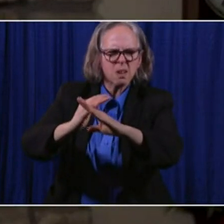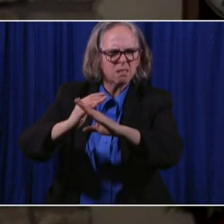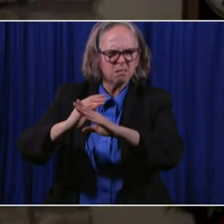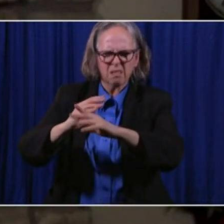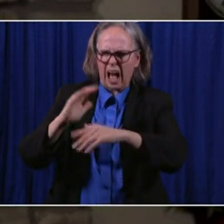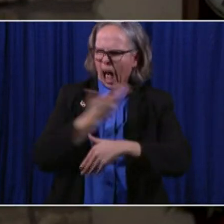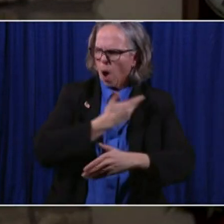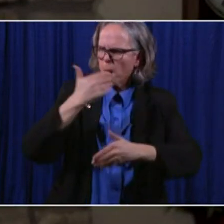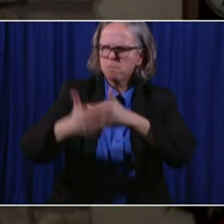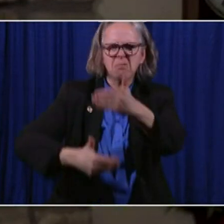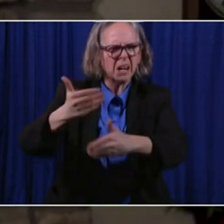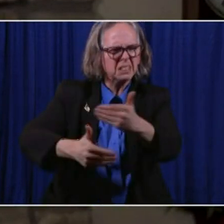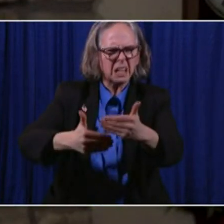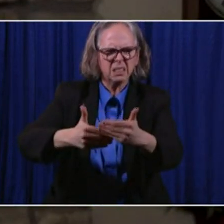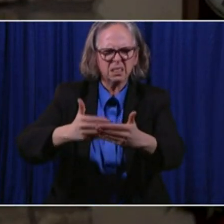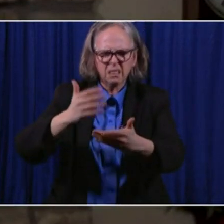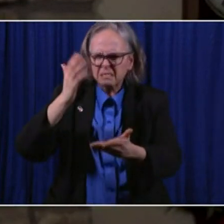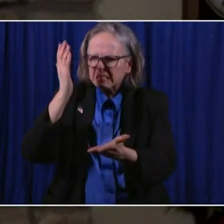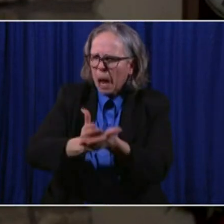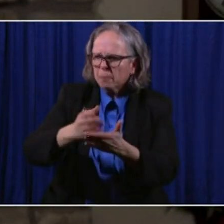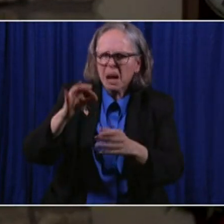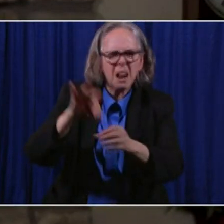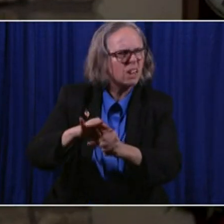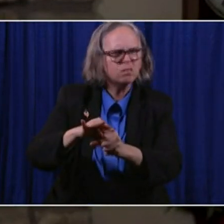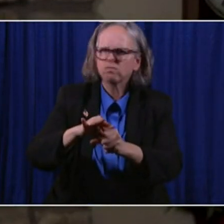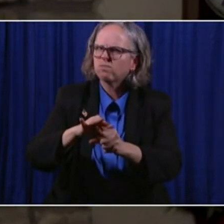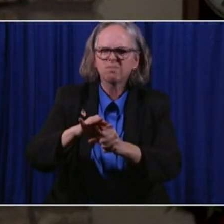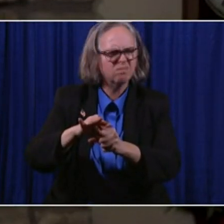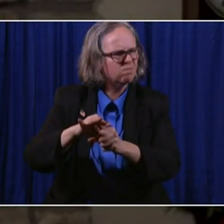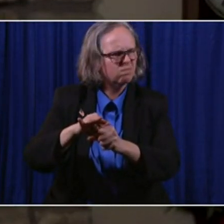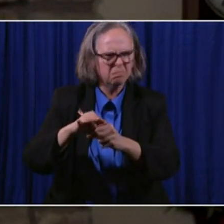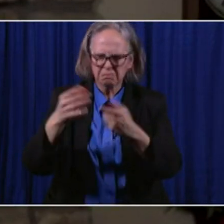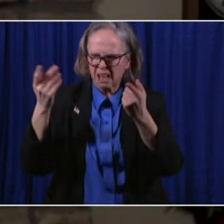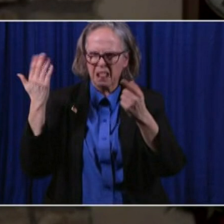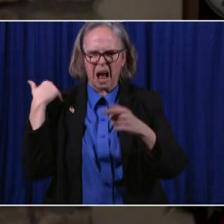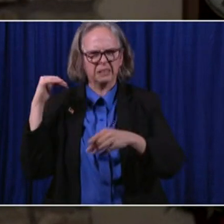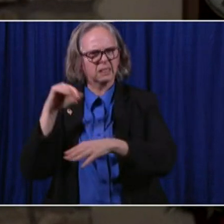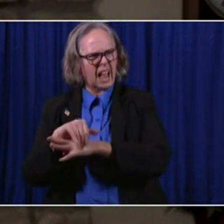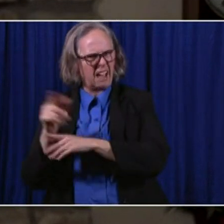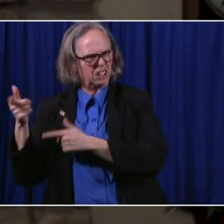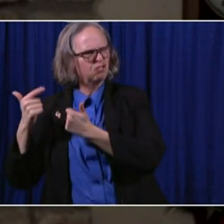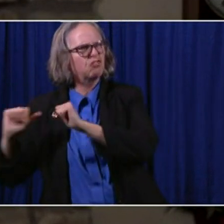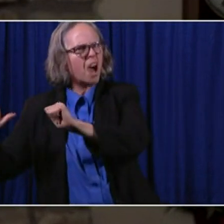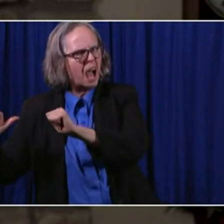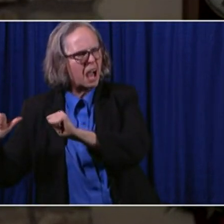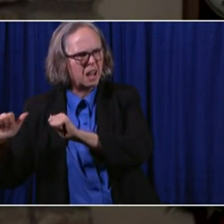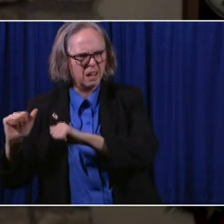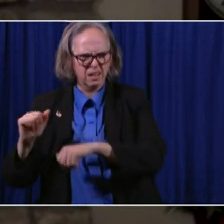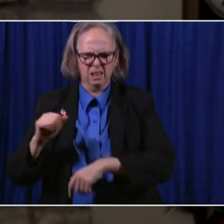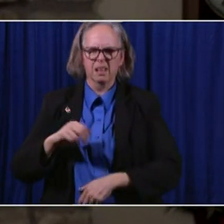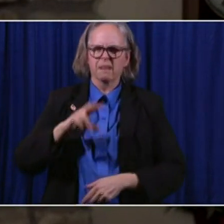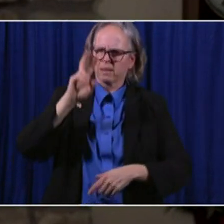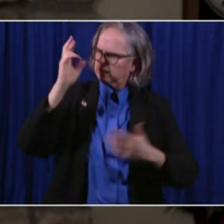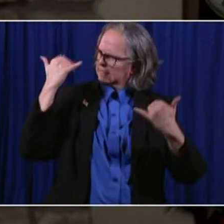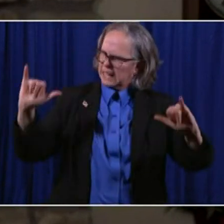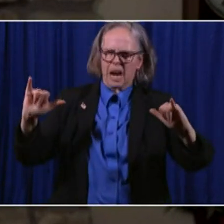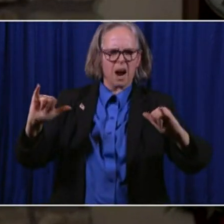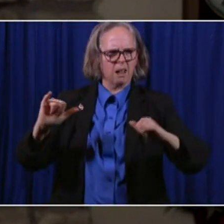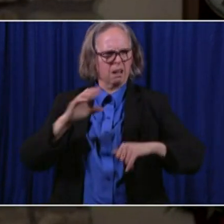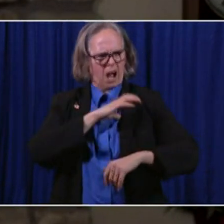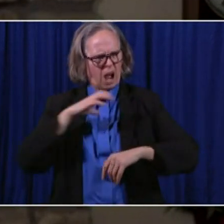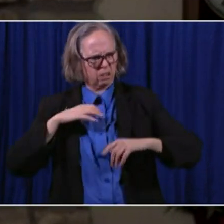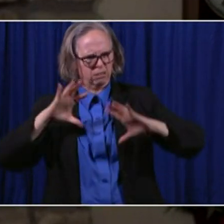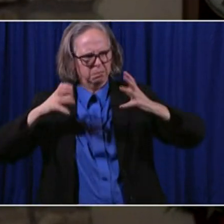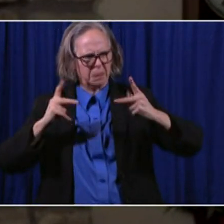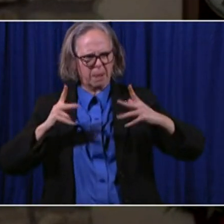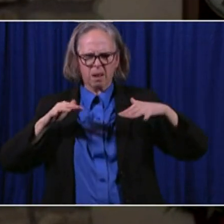to stop an election, what happened last night when our Vice President and Congress returned to the Capitol was a